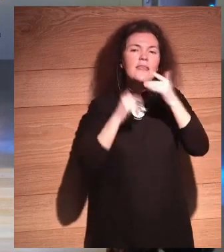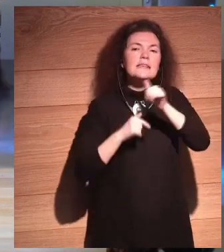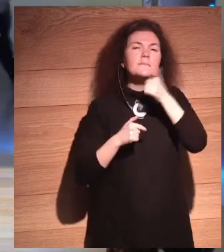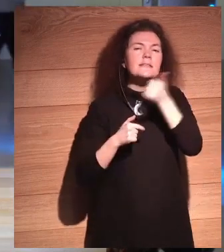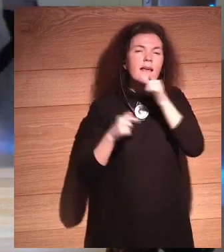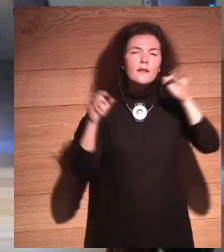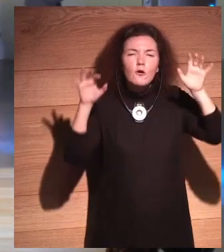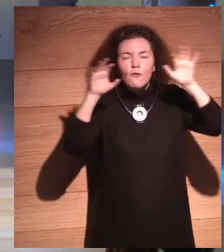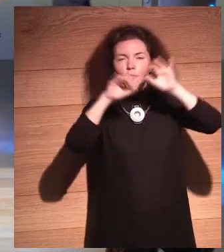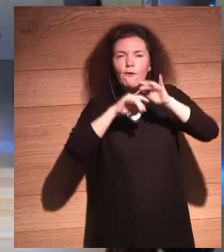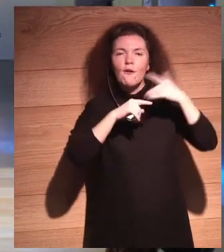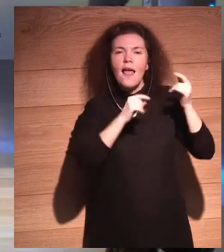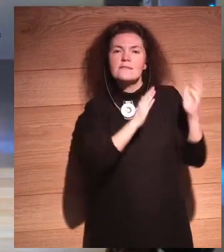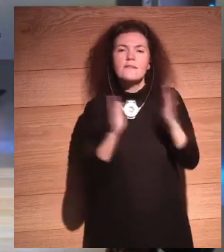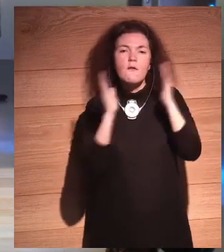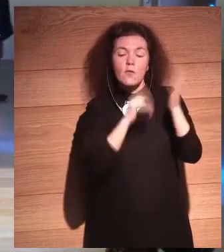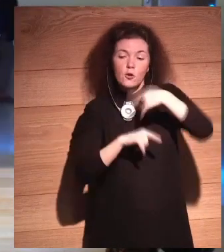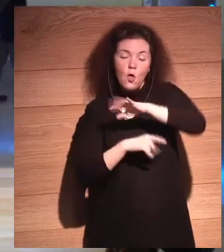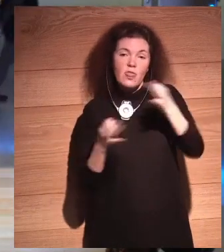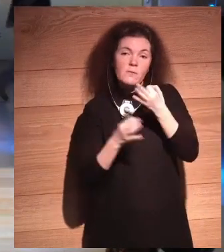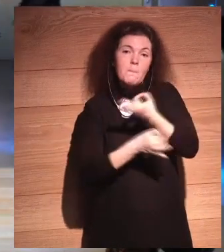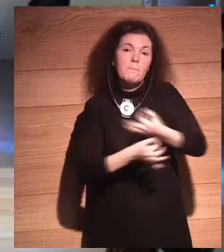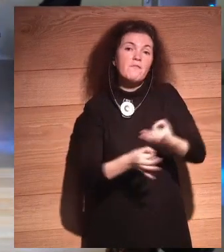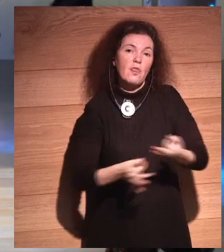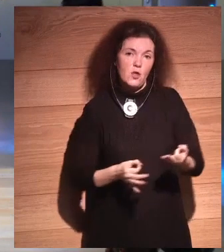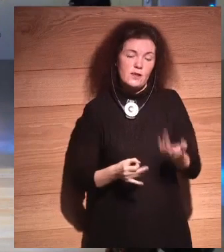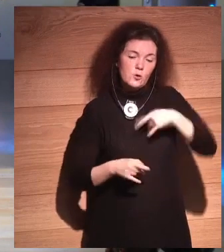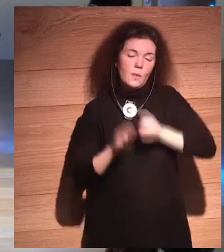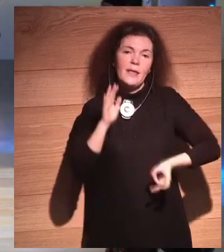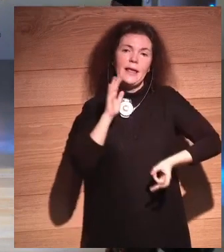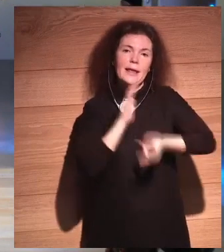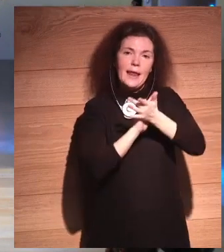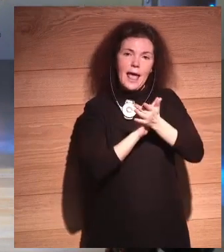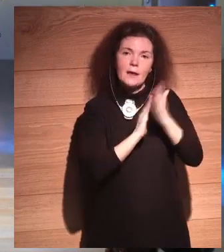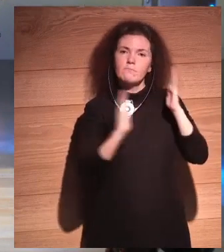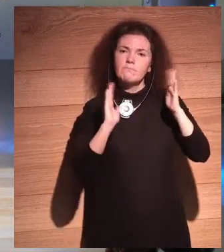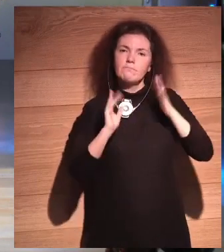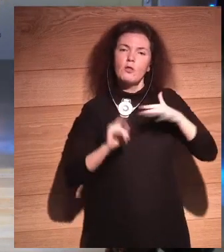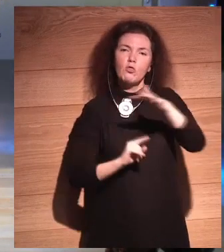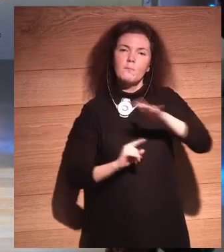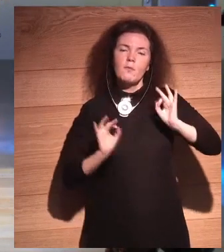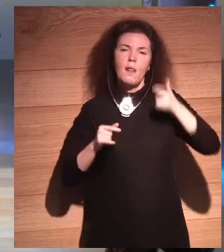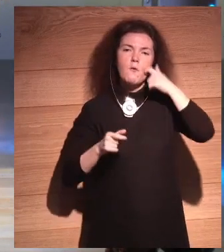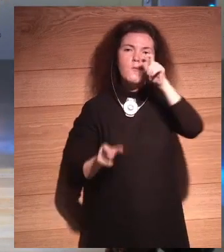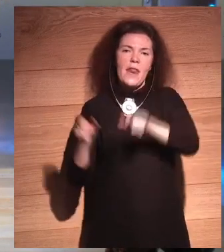protect them. We have to create an EPA for humanity, a protection agency for humanity.